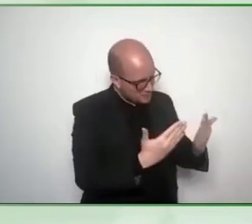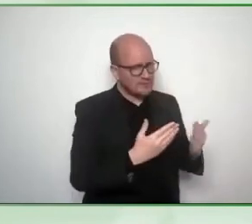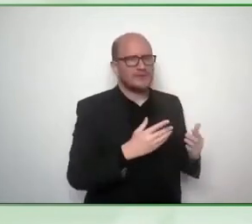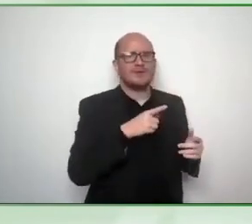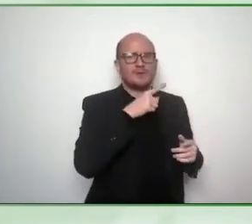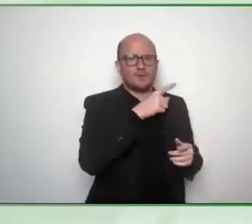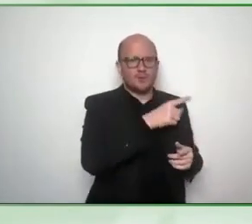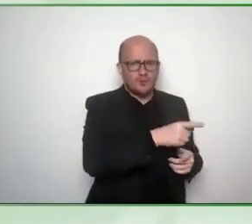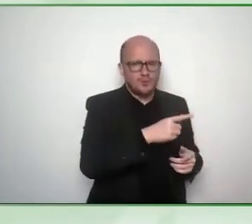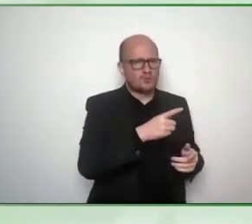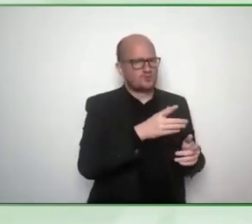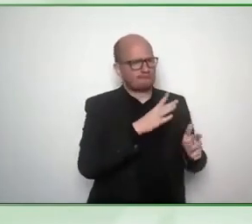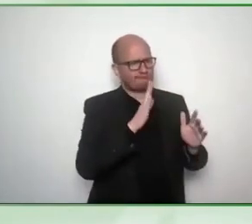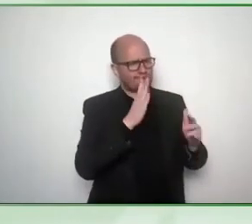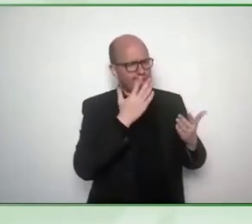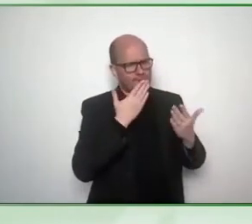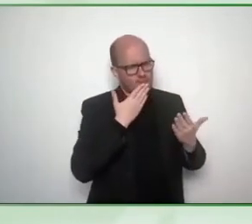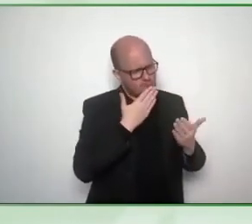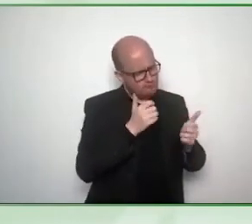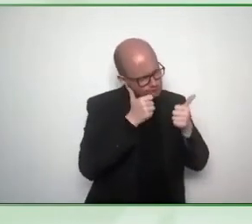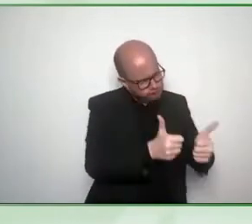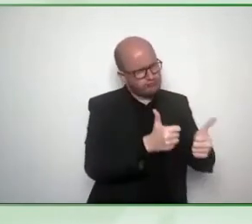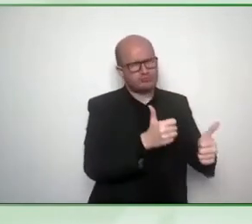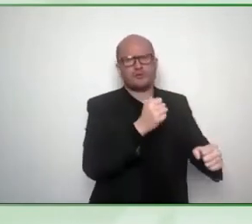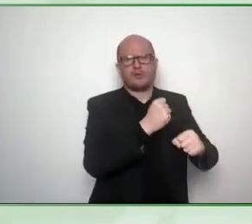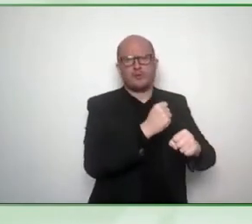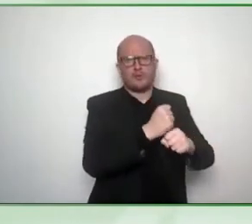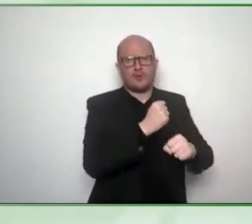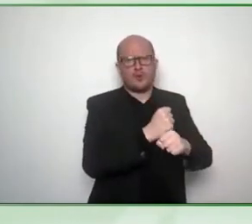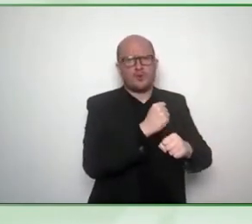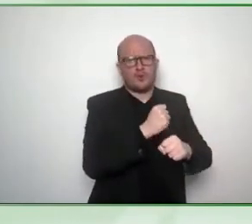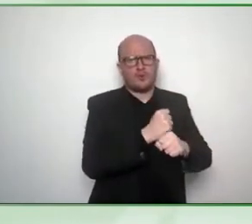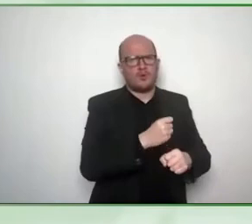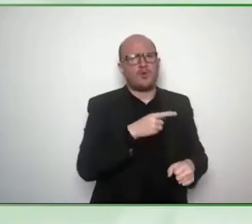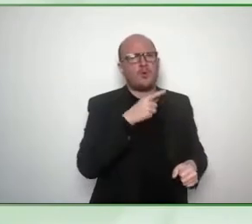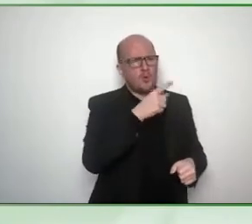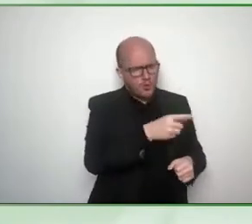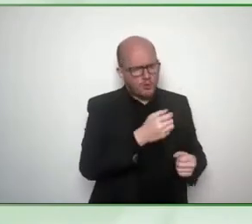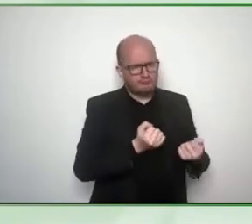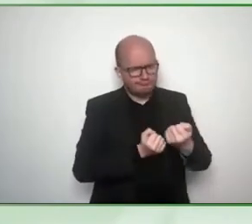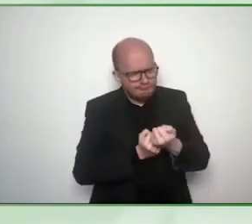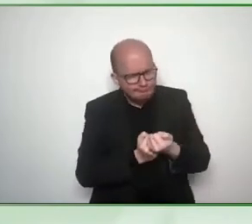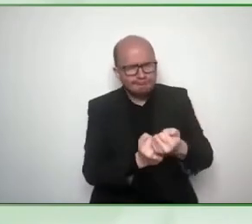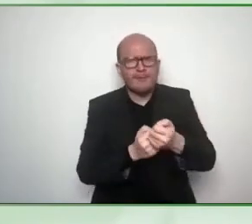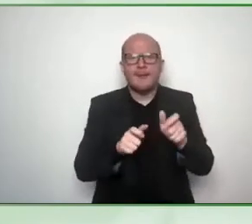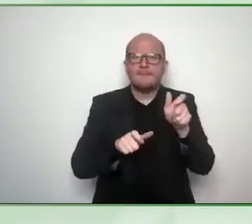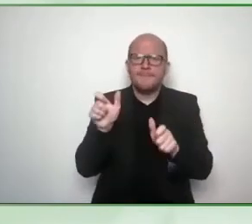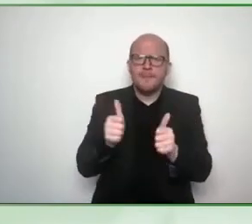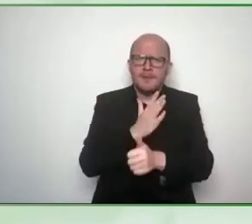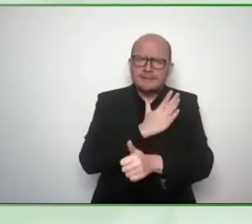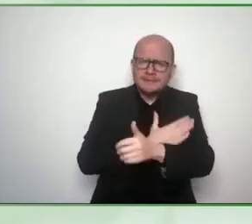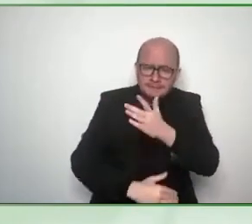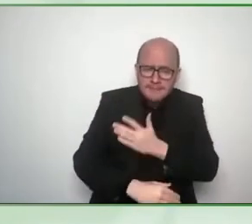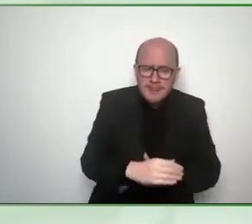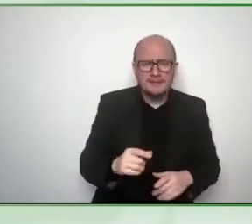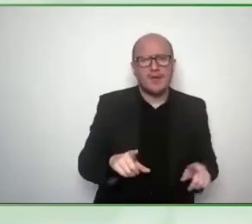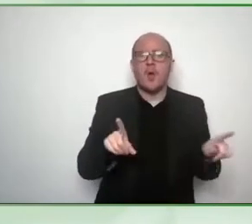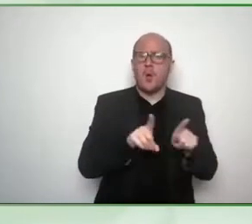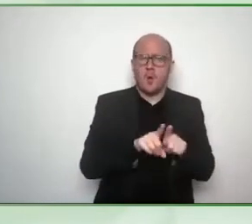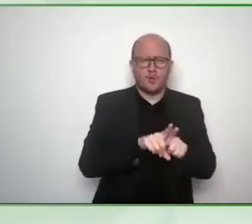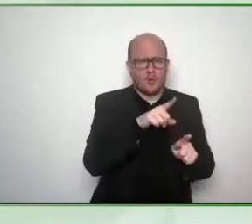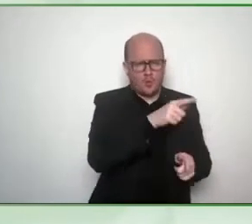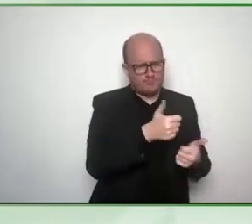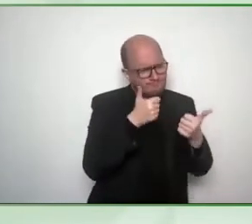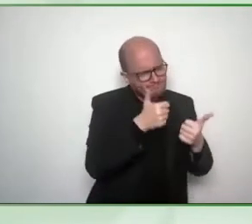focused on um women leaders uh um and gender-based issues um we have